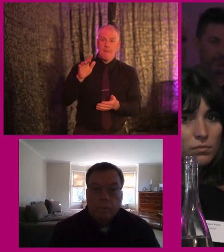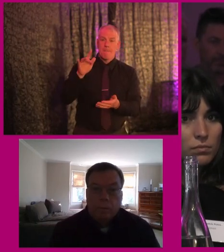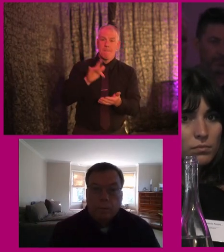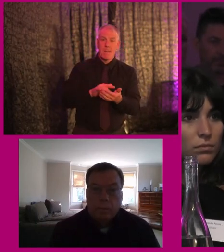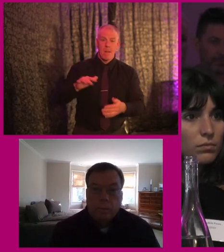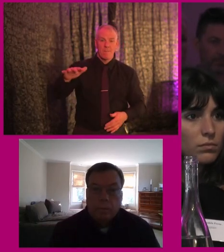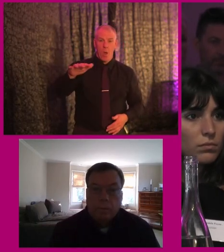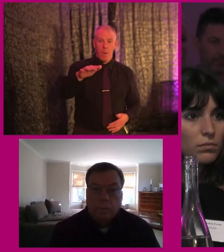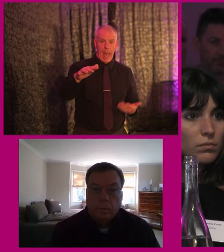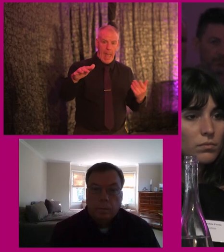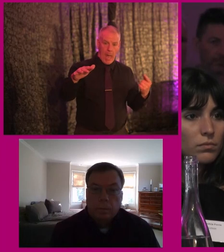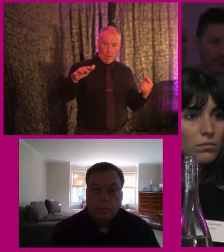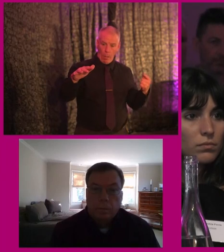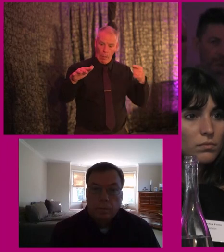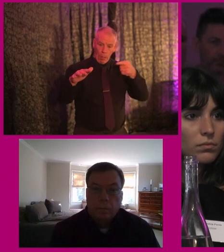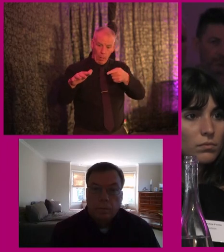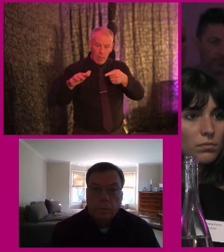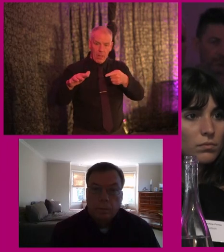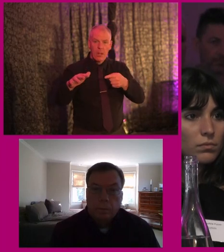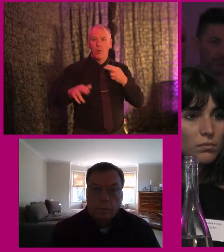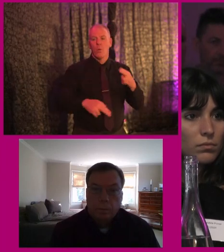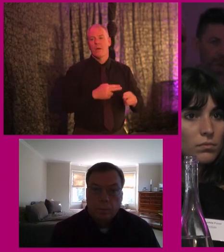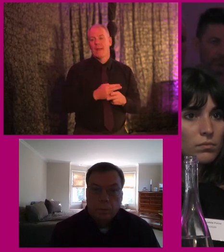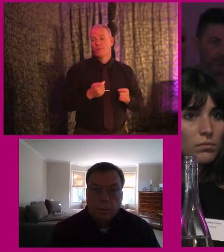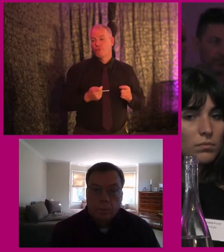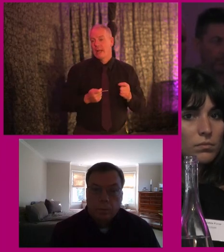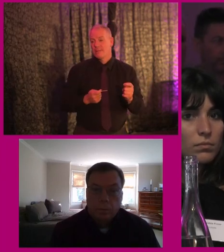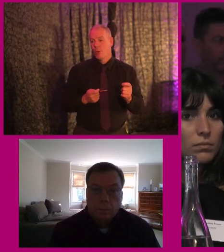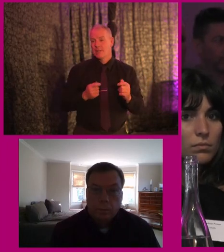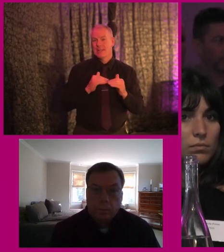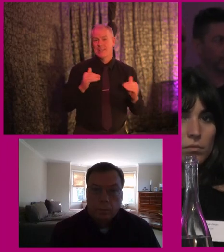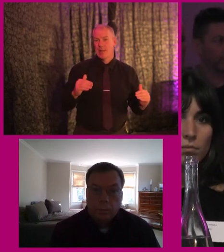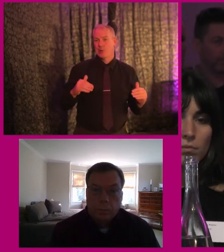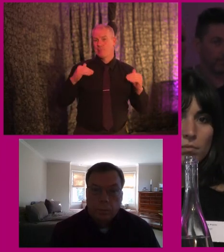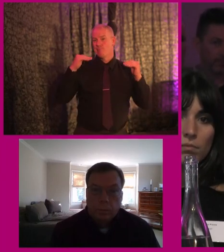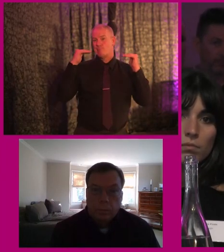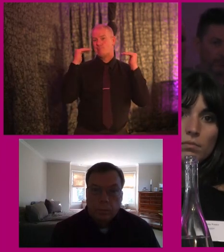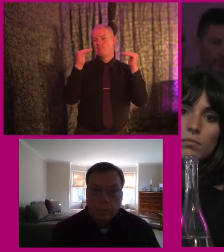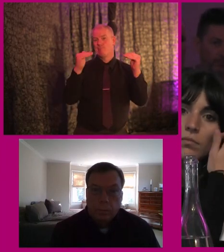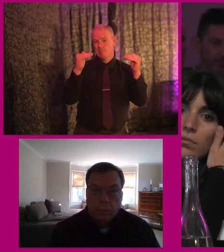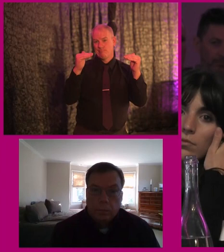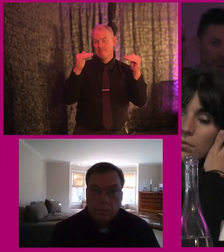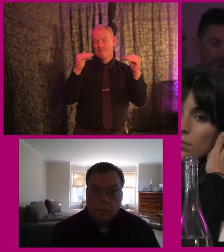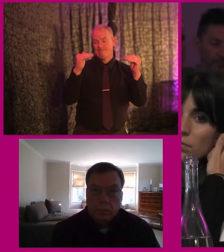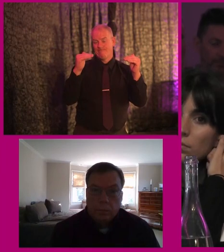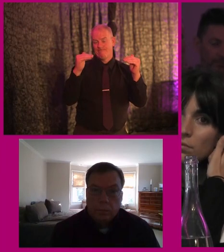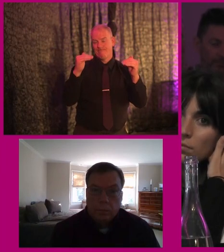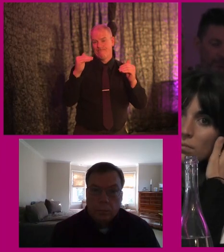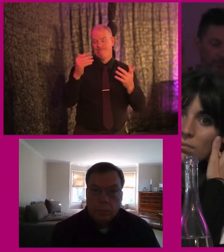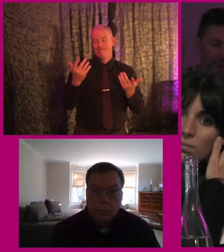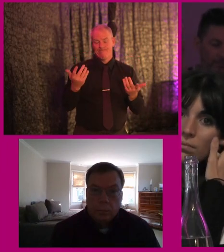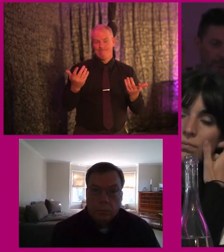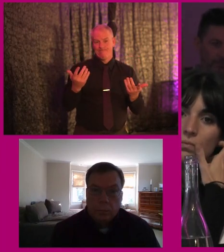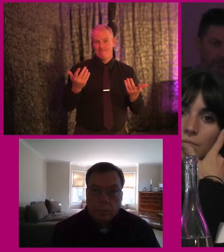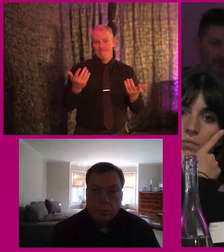can't actually get to. So unless the transport comes up to scratch in terms of its accessibility and usability, these kind of, these kind of areas